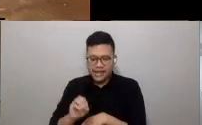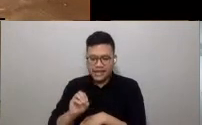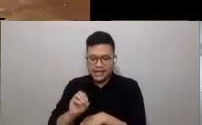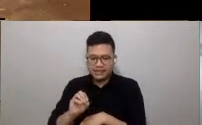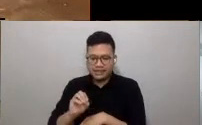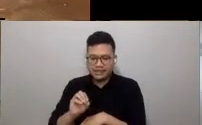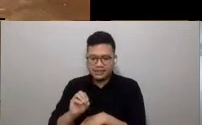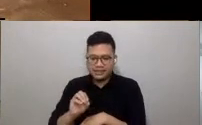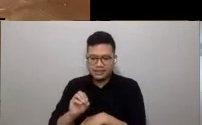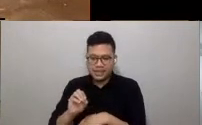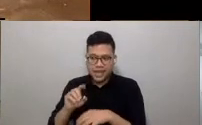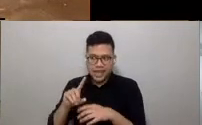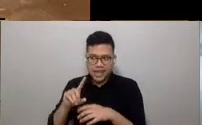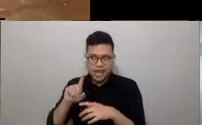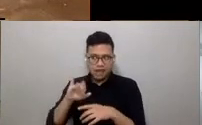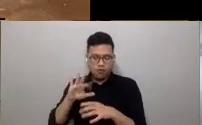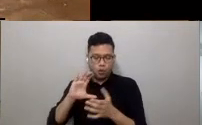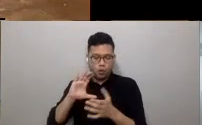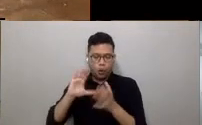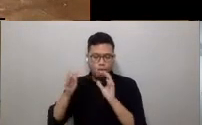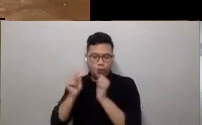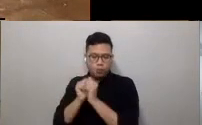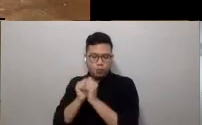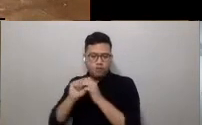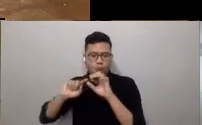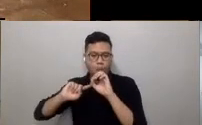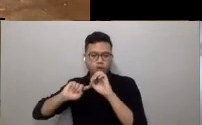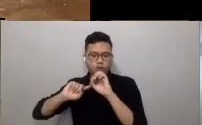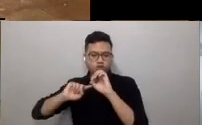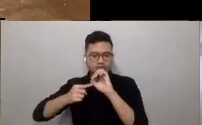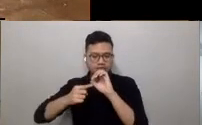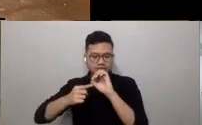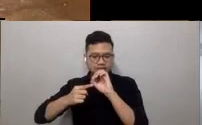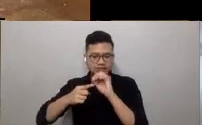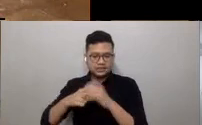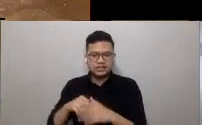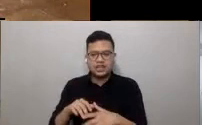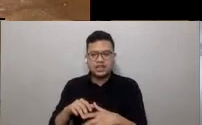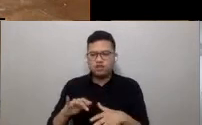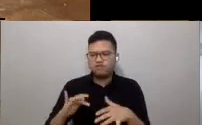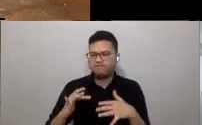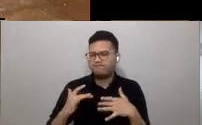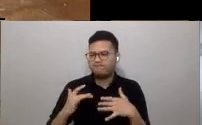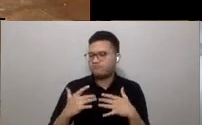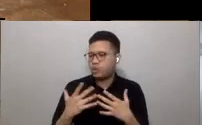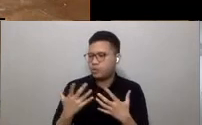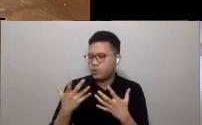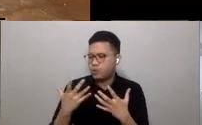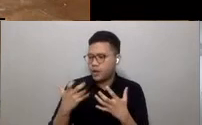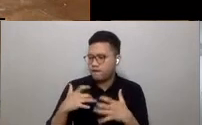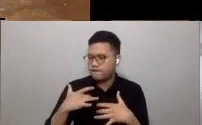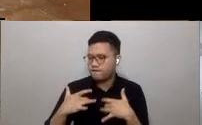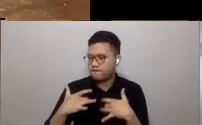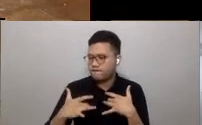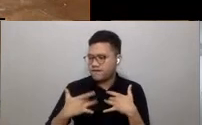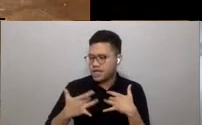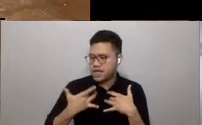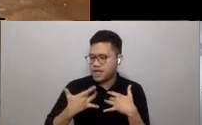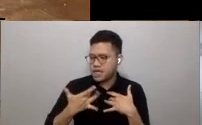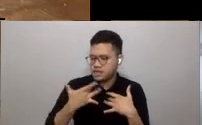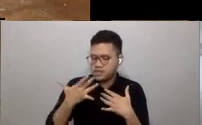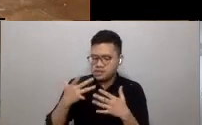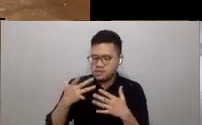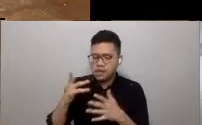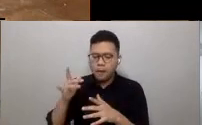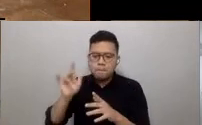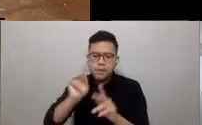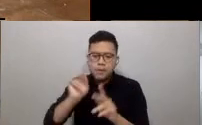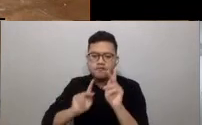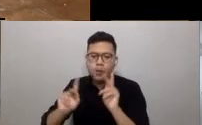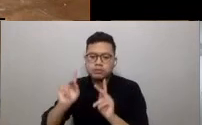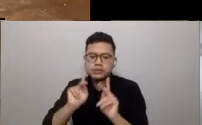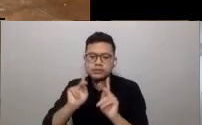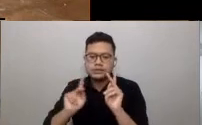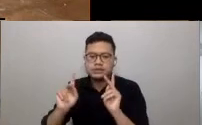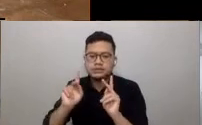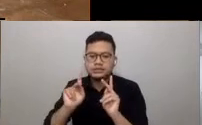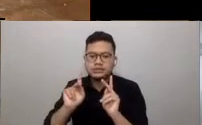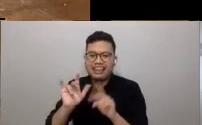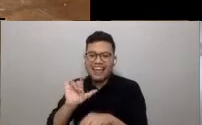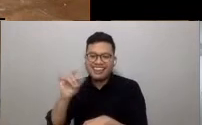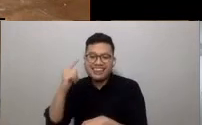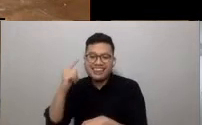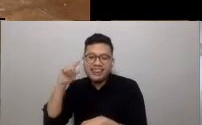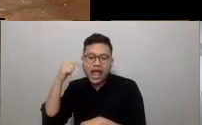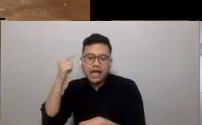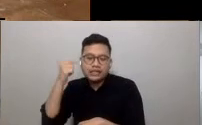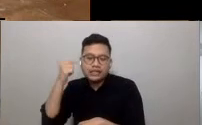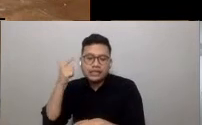for our audiences to feel the performers has resulted in organisations like the Society of London's Theatres